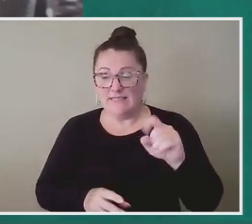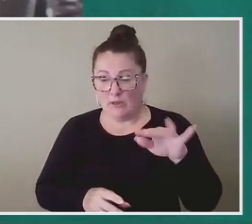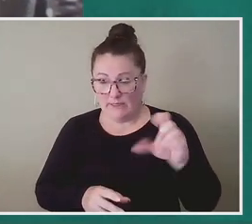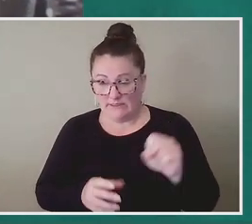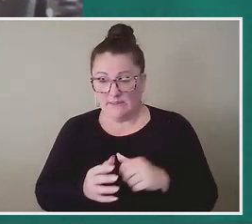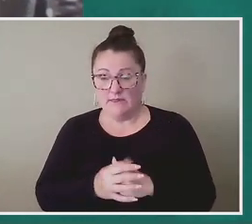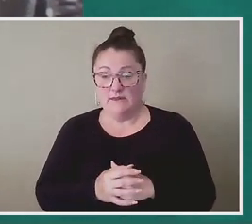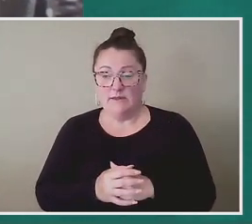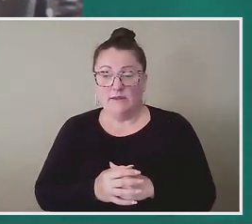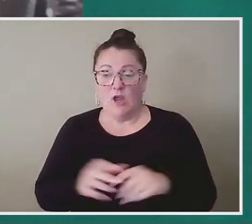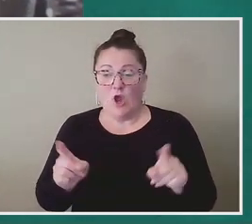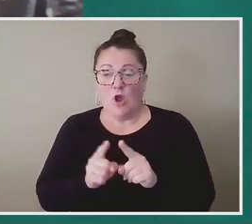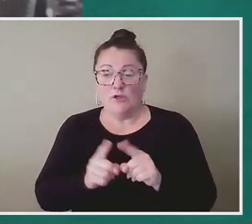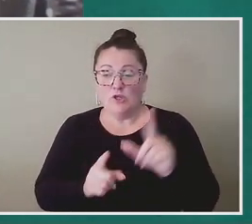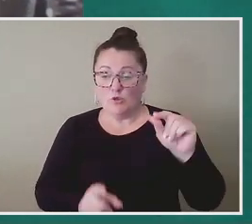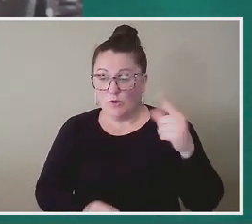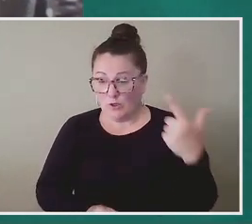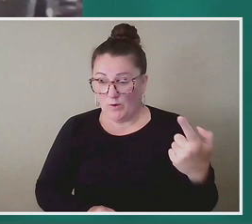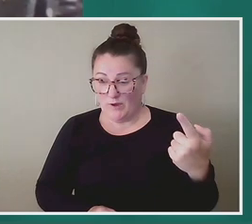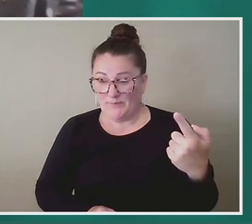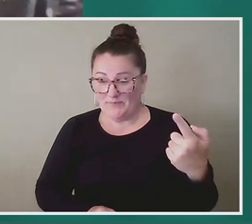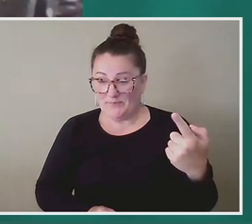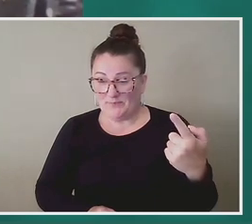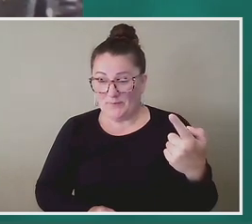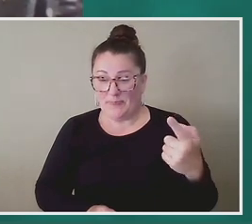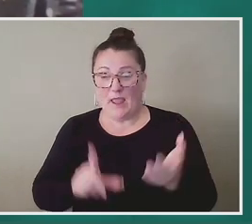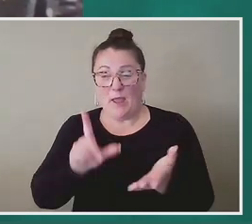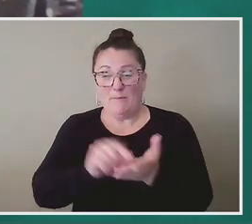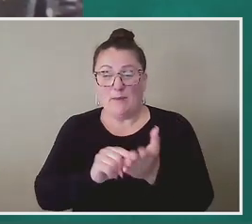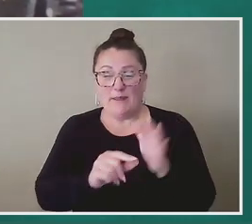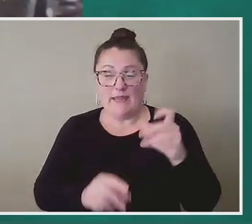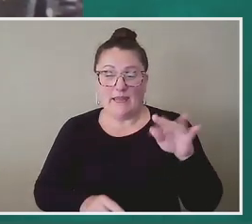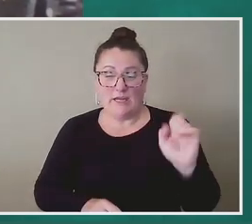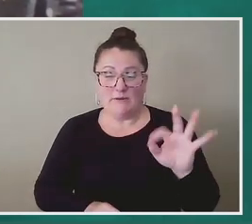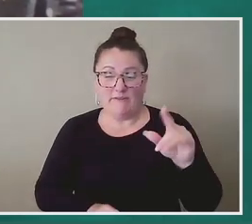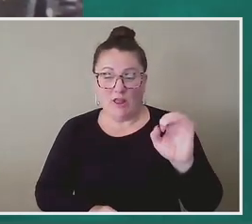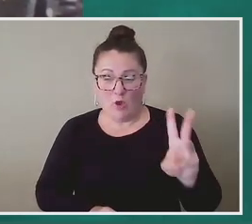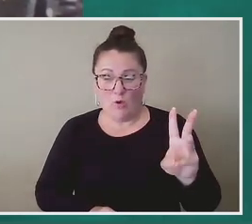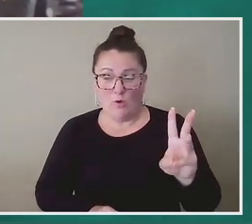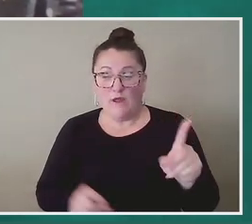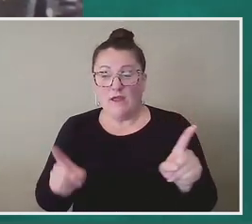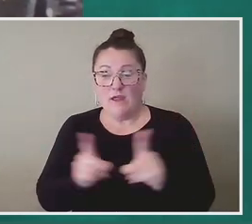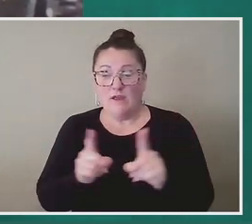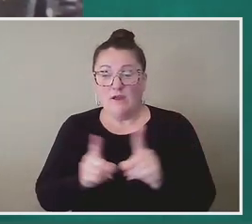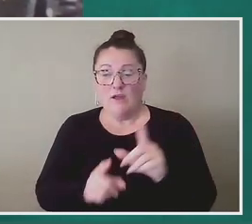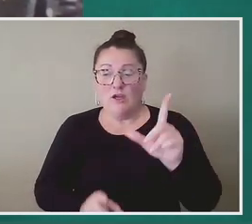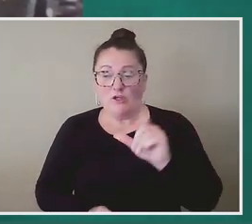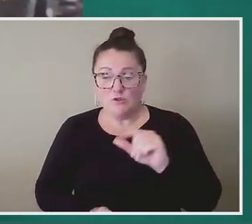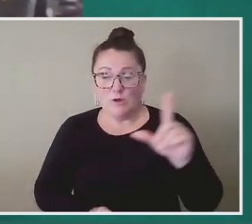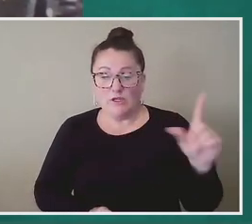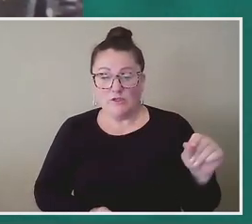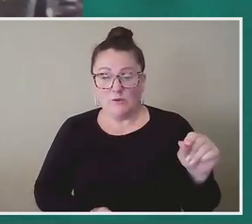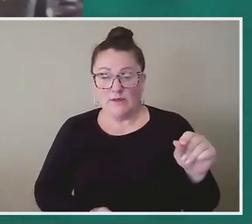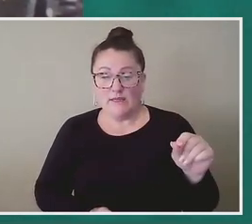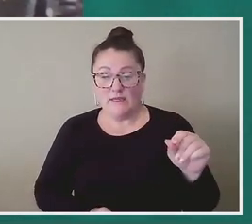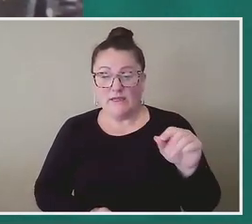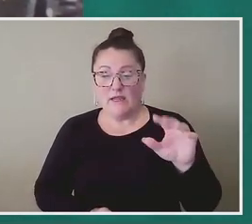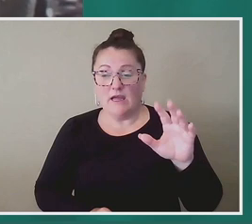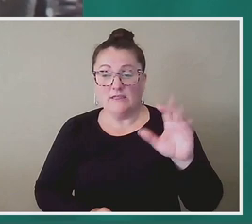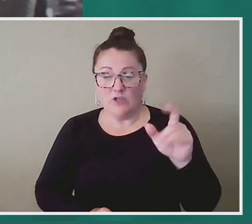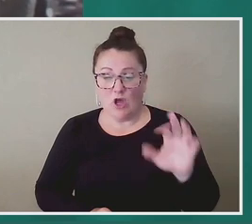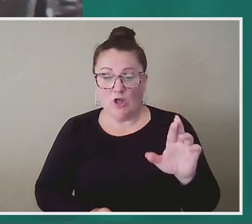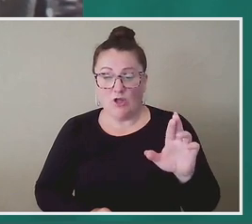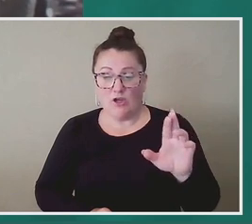2021 Whiting Public Engagement Fellow and was a 2020 visiting scholar at Yale's